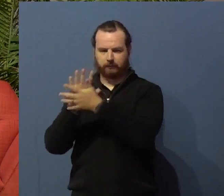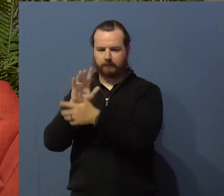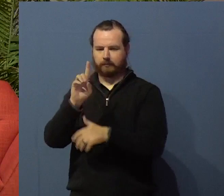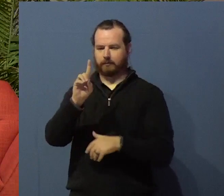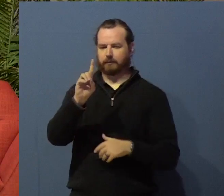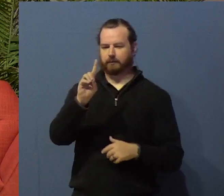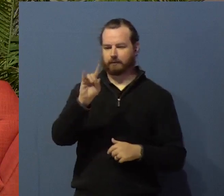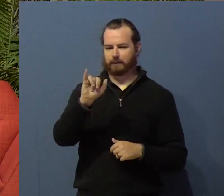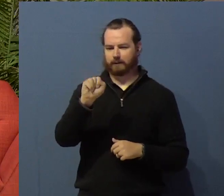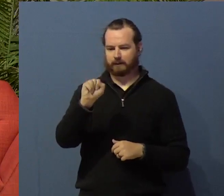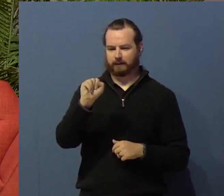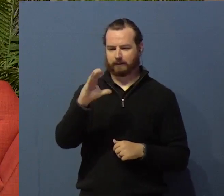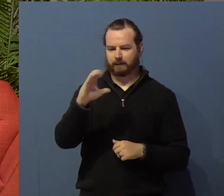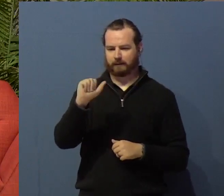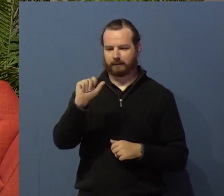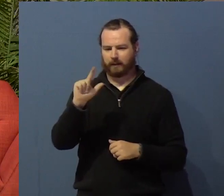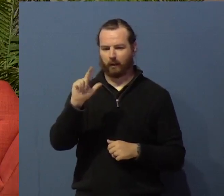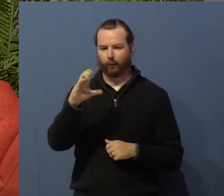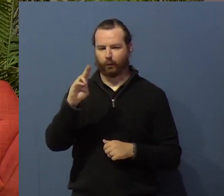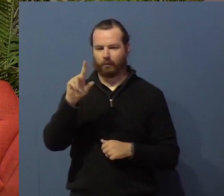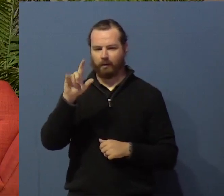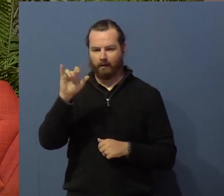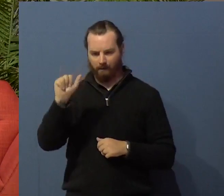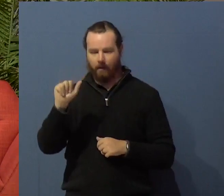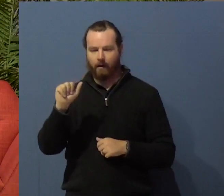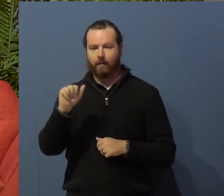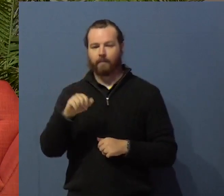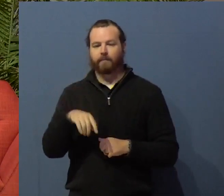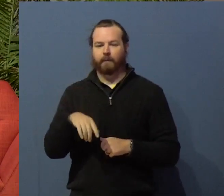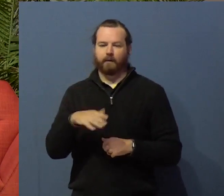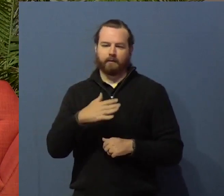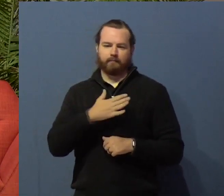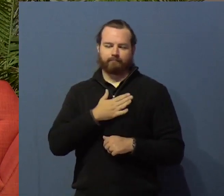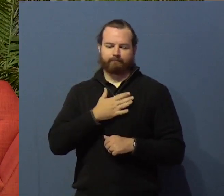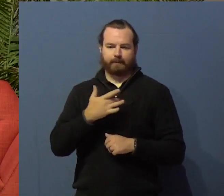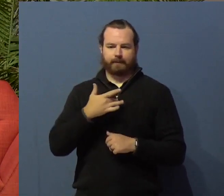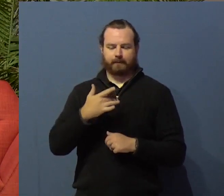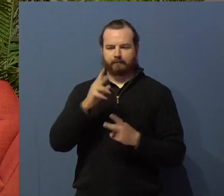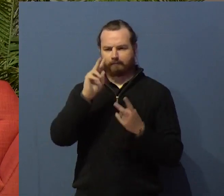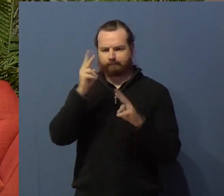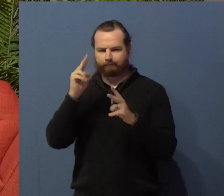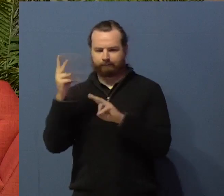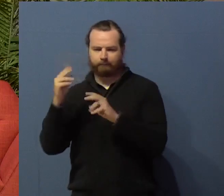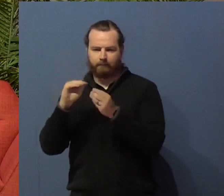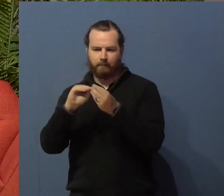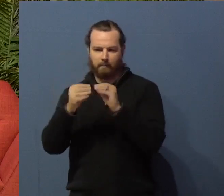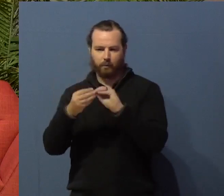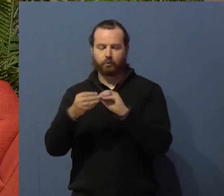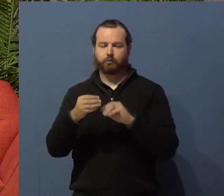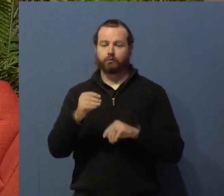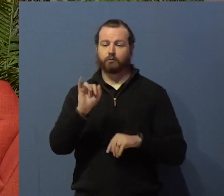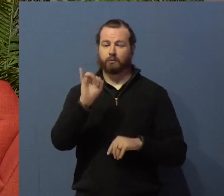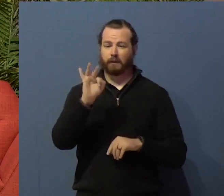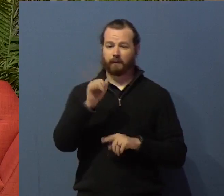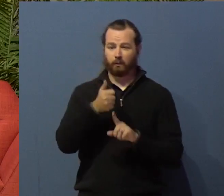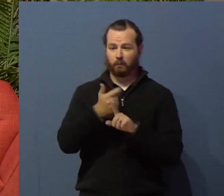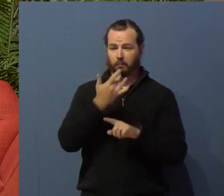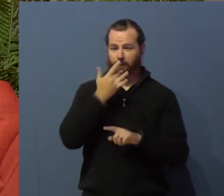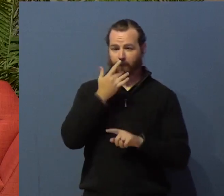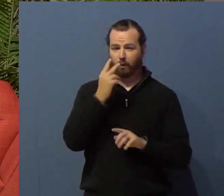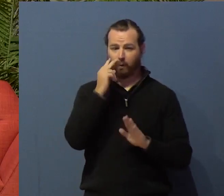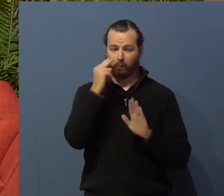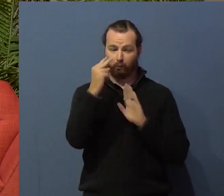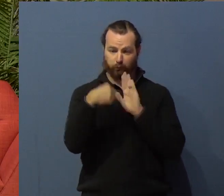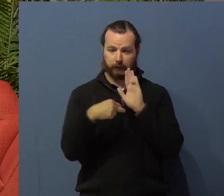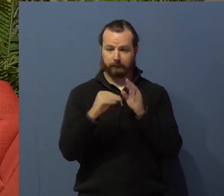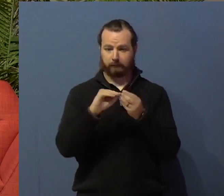any of those slides that I flubbed up on, just give me an email, and I'll send them to you. But here's a place where I'm